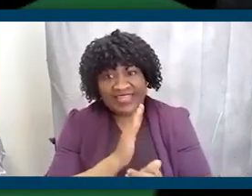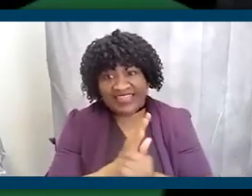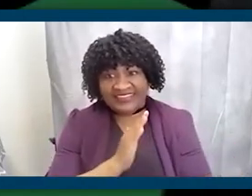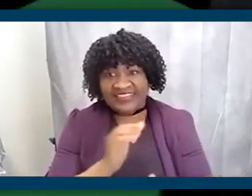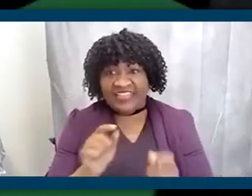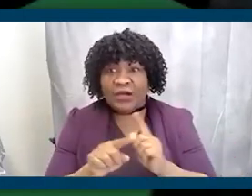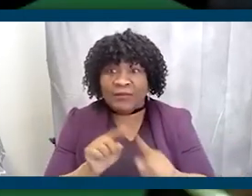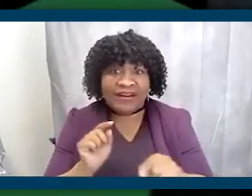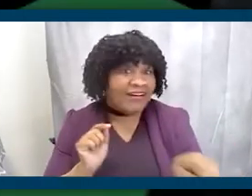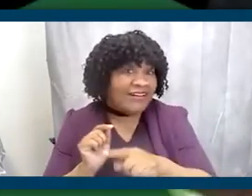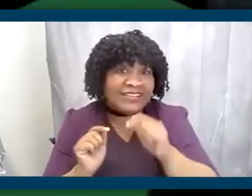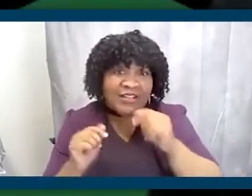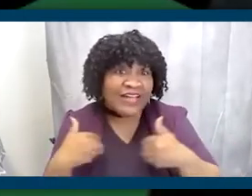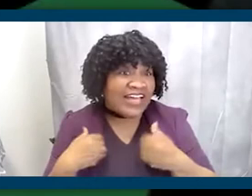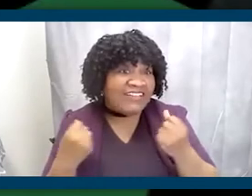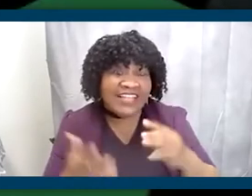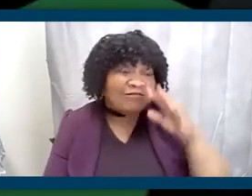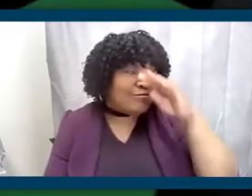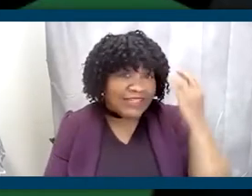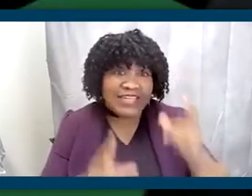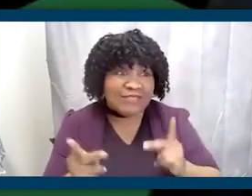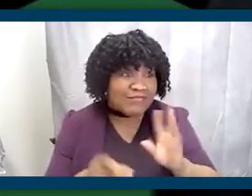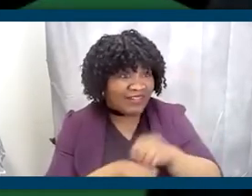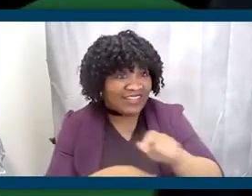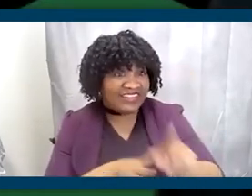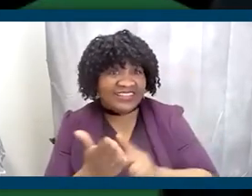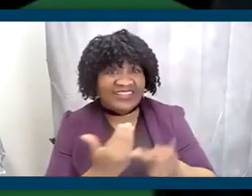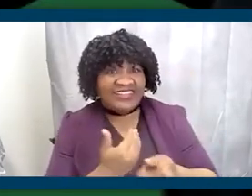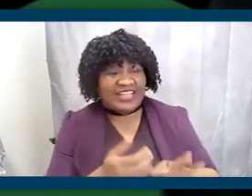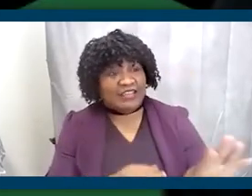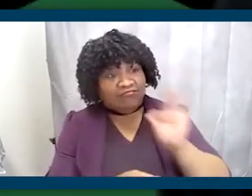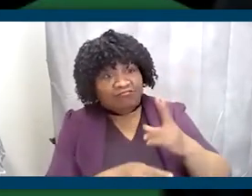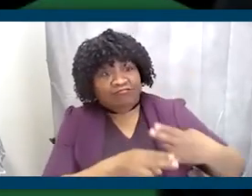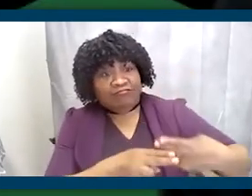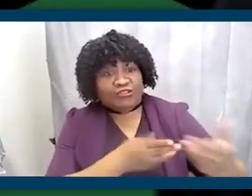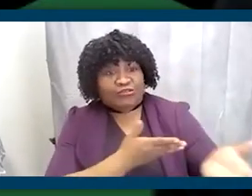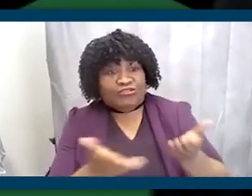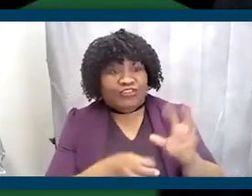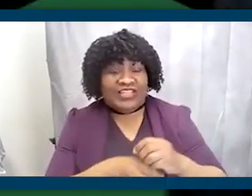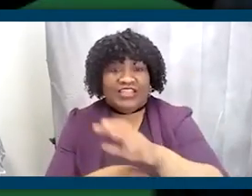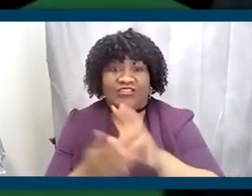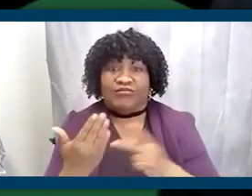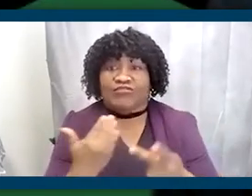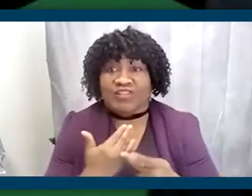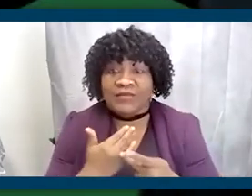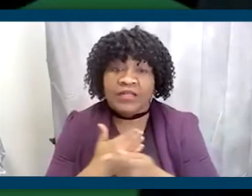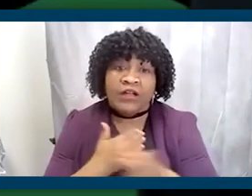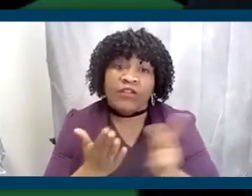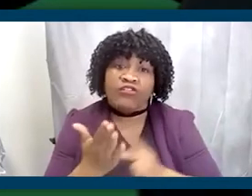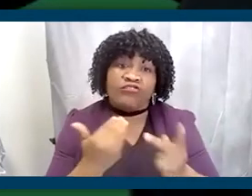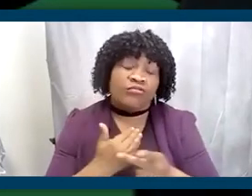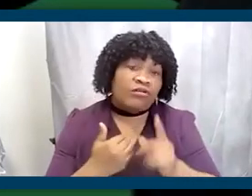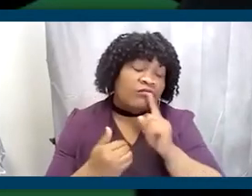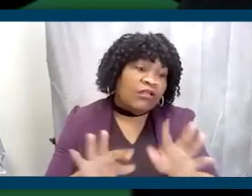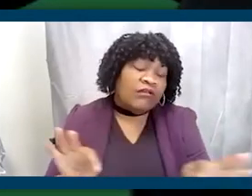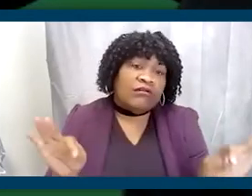unfortunately don't have enough black folks running through them and being nominated to serve in these programs. And those programs serve as really